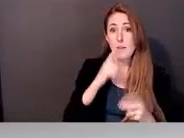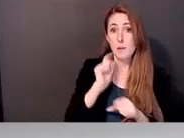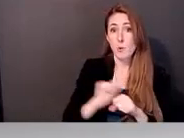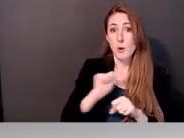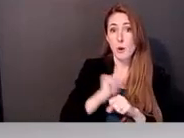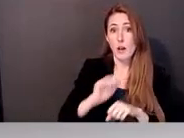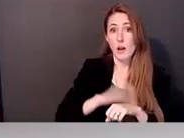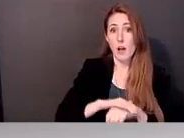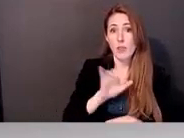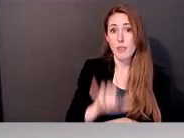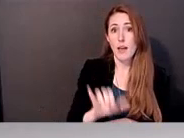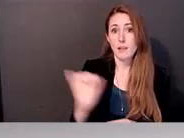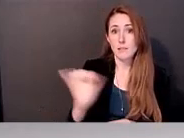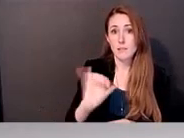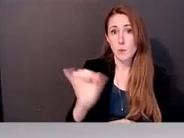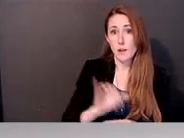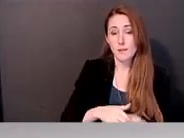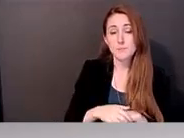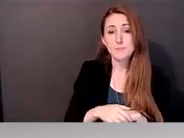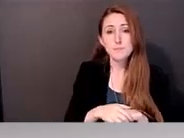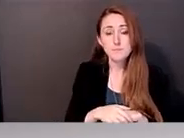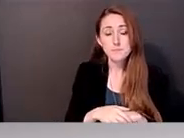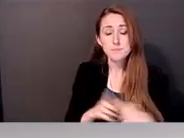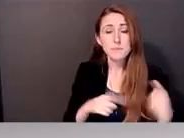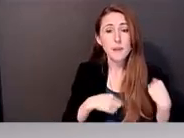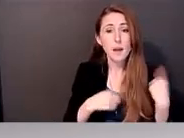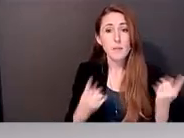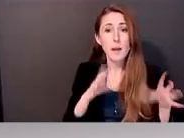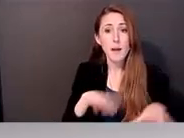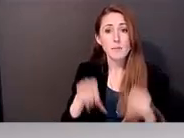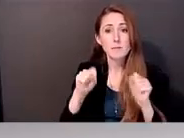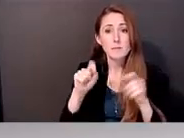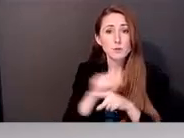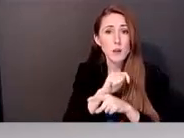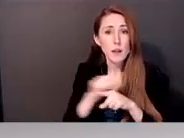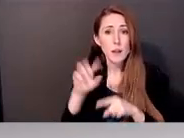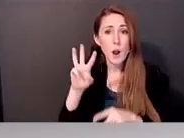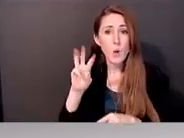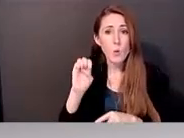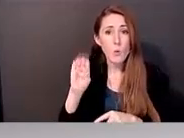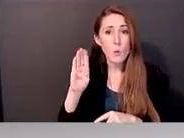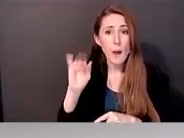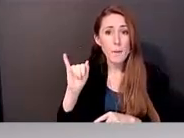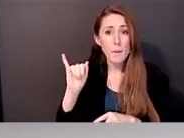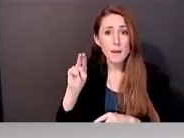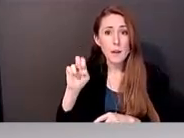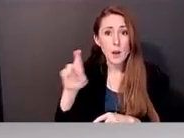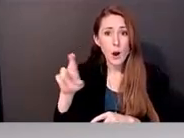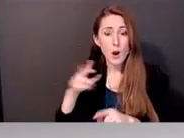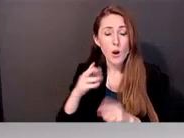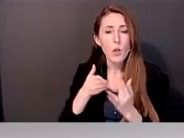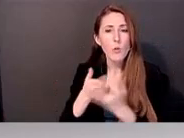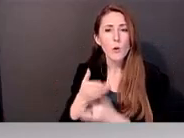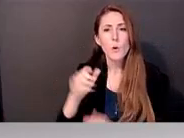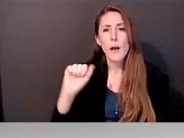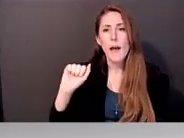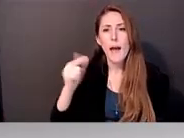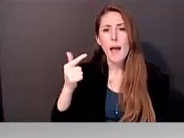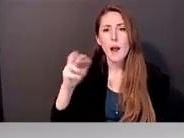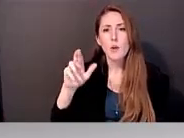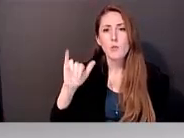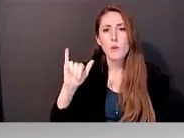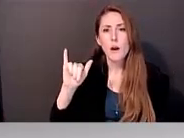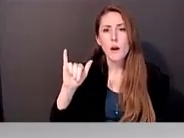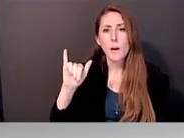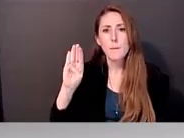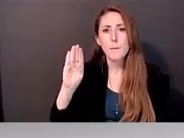And I've been taking, um, training webinars, uh, through AgrAbility, which is a disability-based,